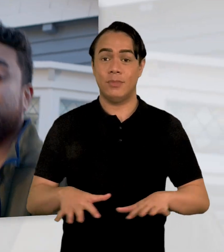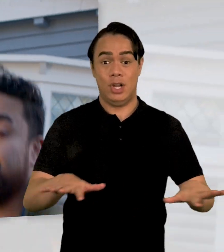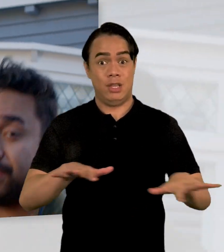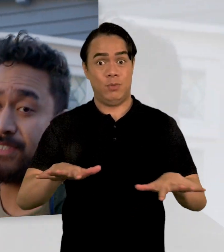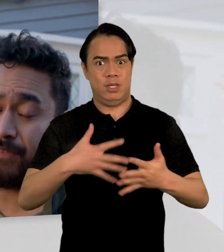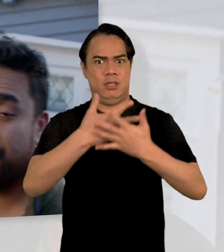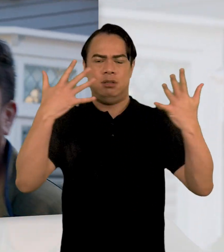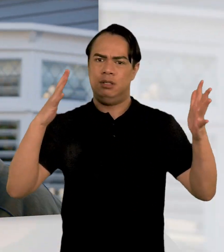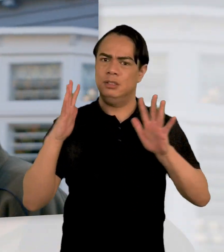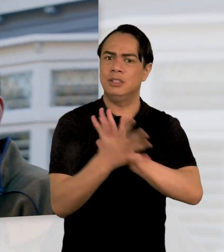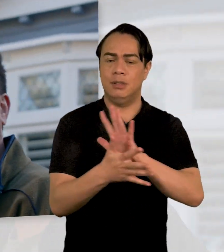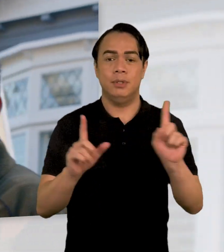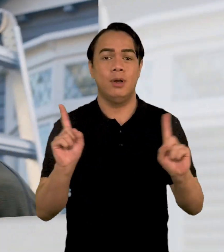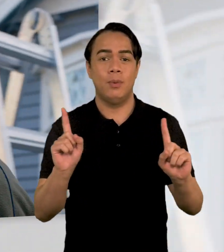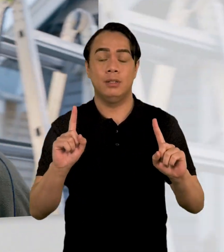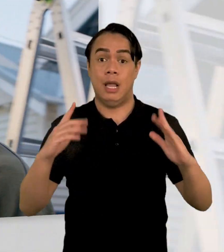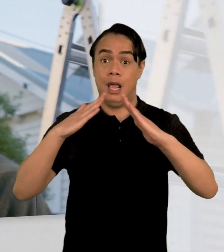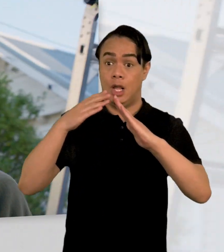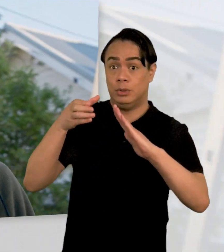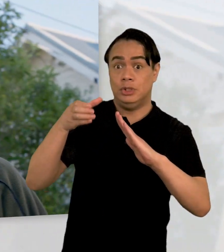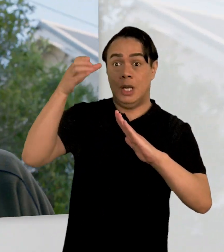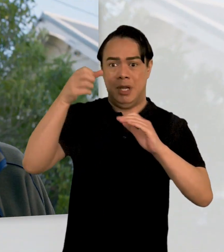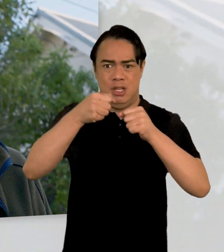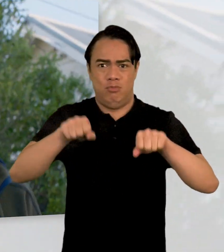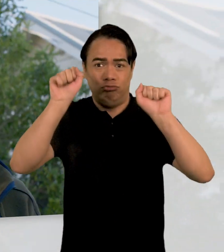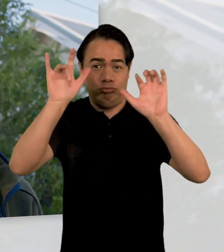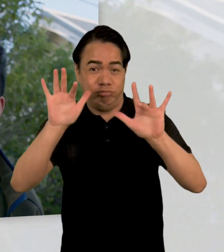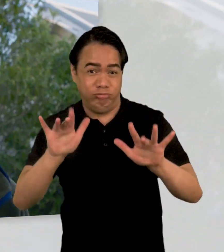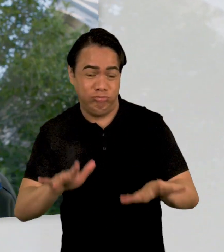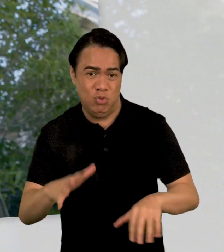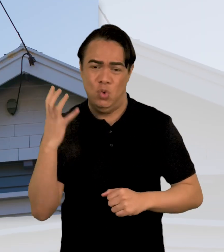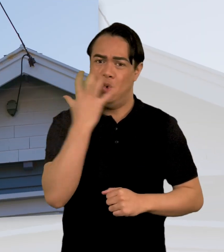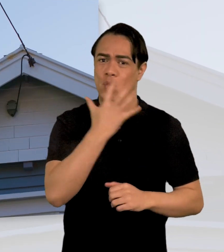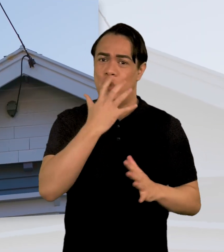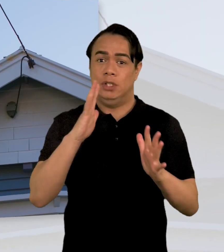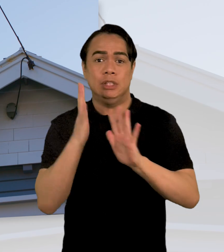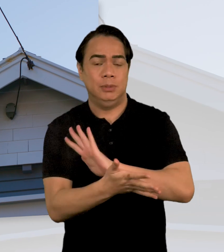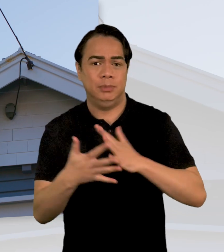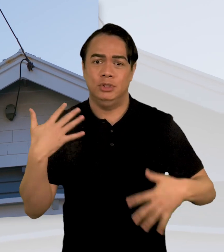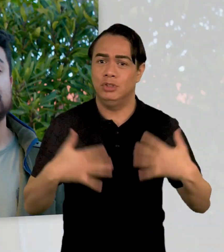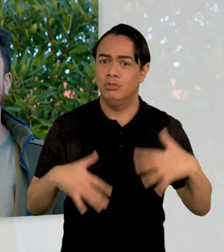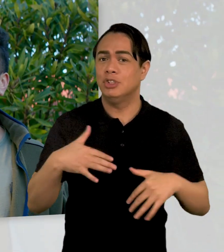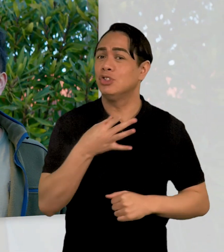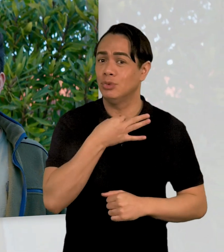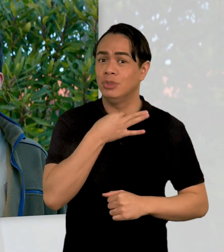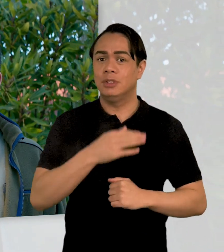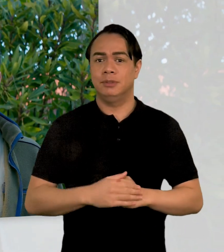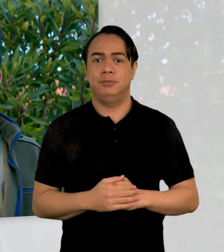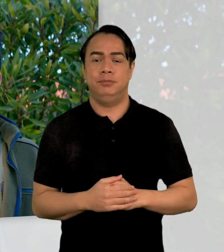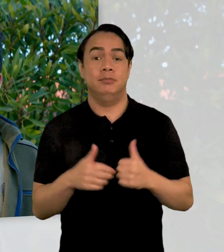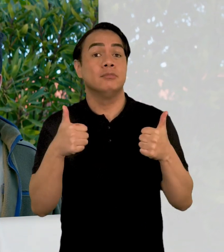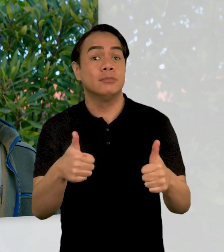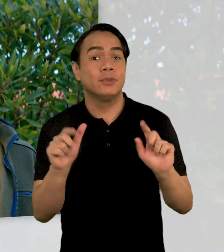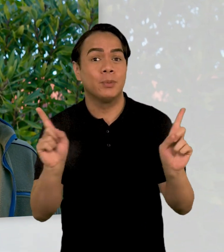Thousands of chimneys have either been damaged or collapsed in recent quakes, like the ones in Christchurch and Kaikoura. If that comes down, it's not pretty. The good news is,